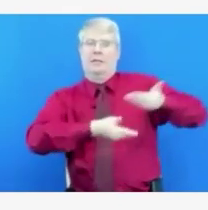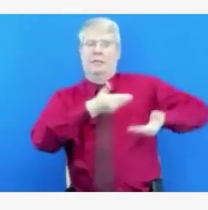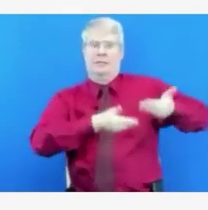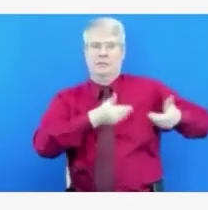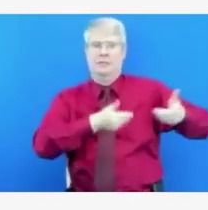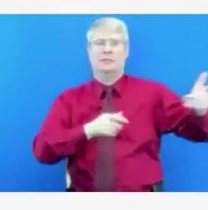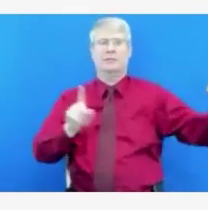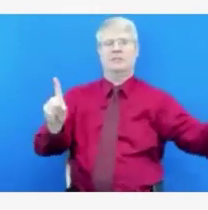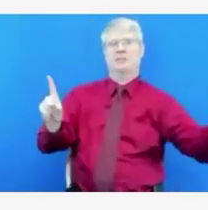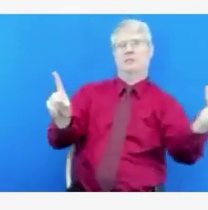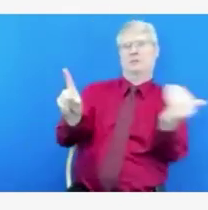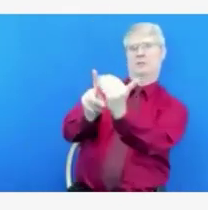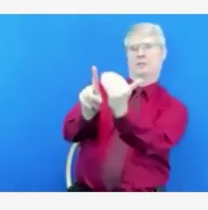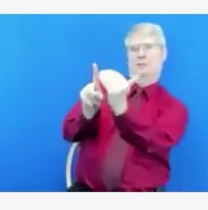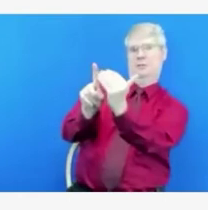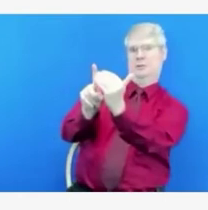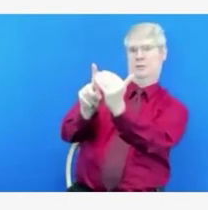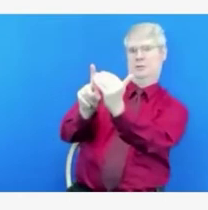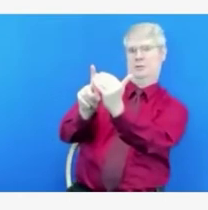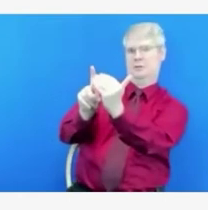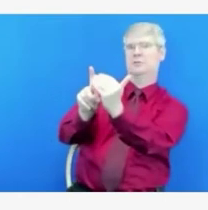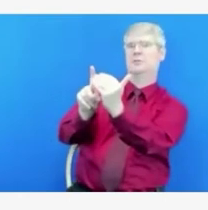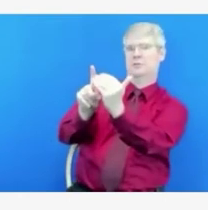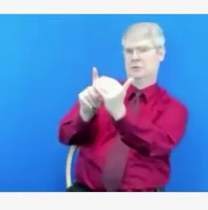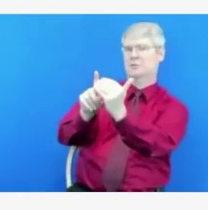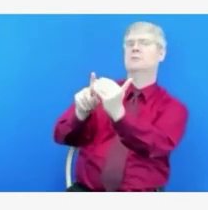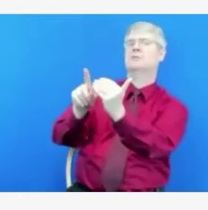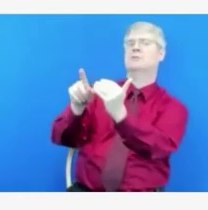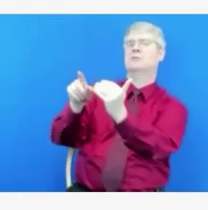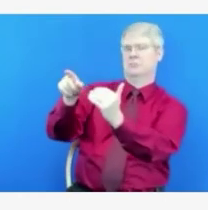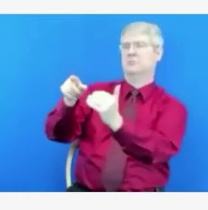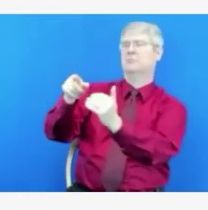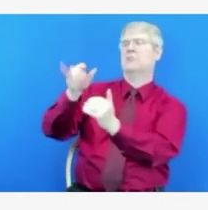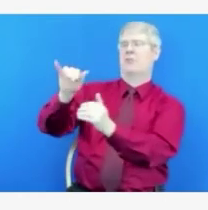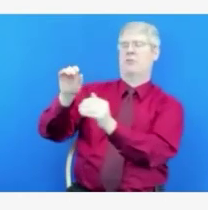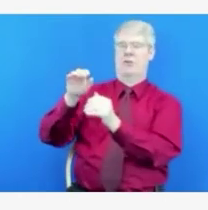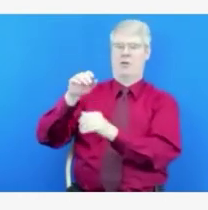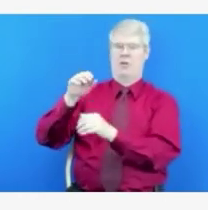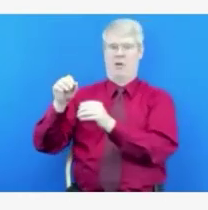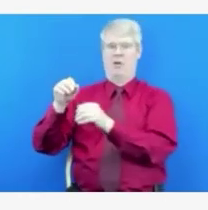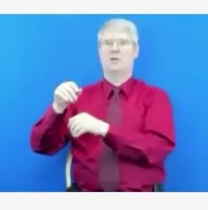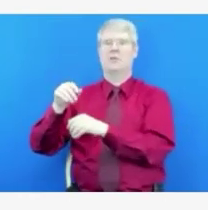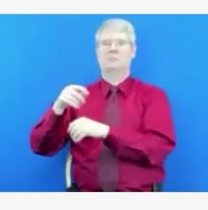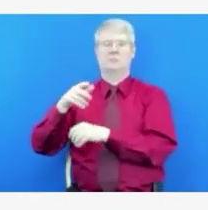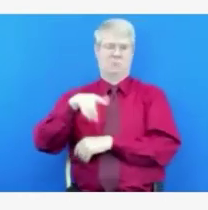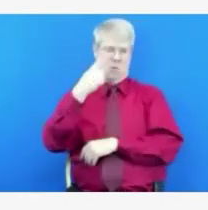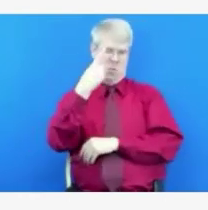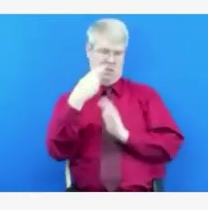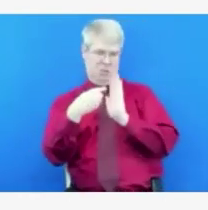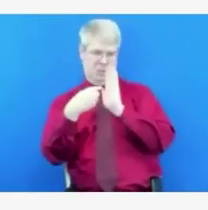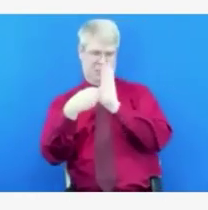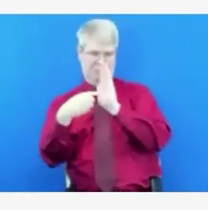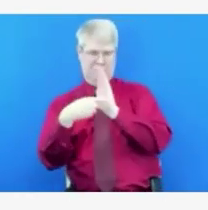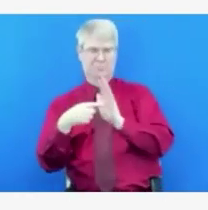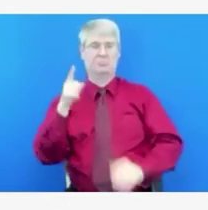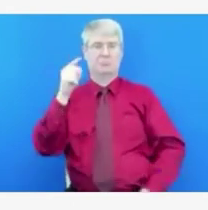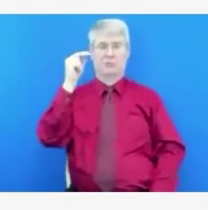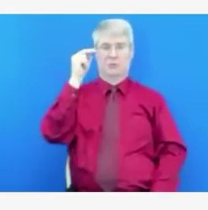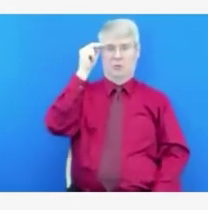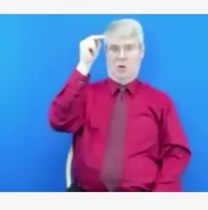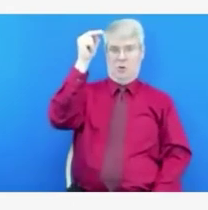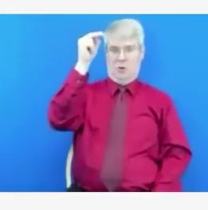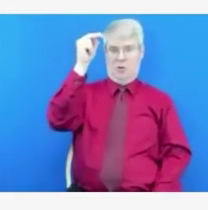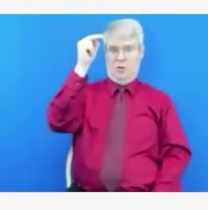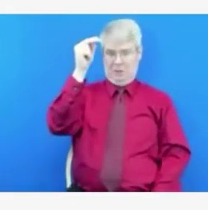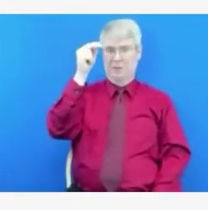requests. So, for example, in North Idaho, we had our GSA contractor come in and help provide some